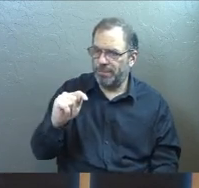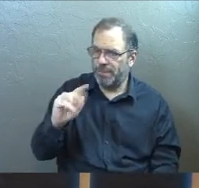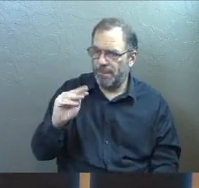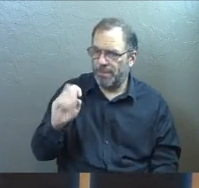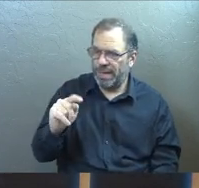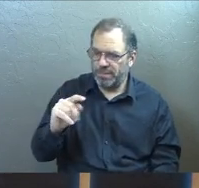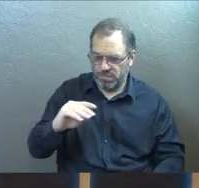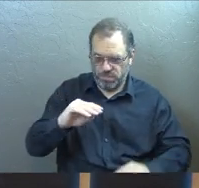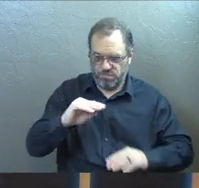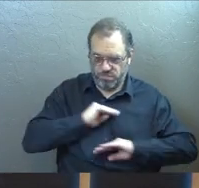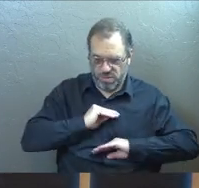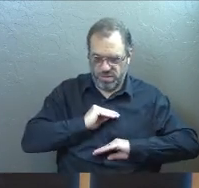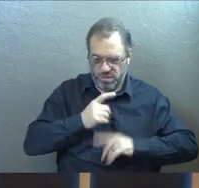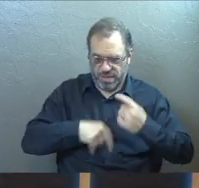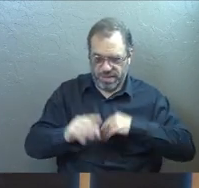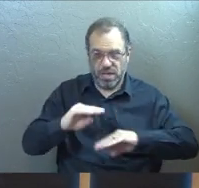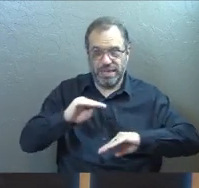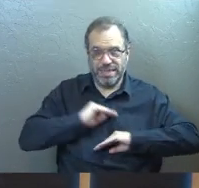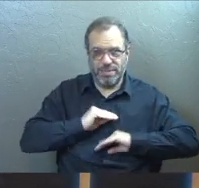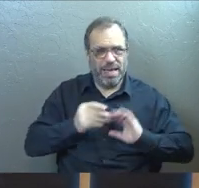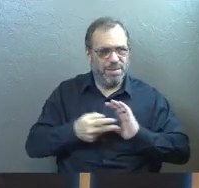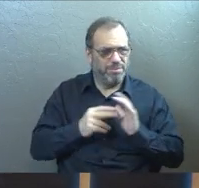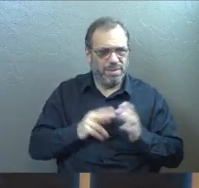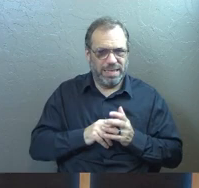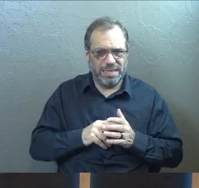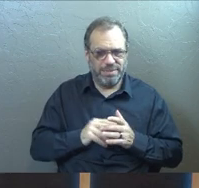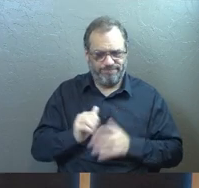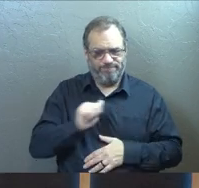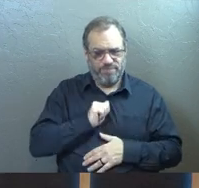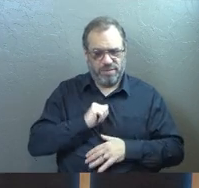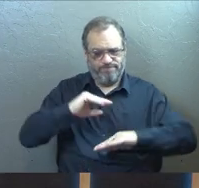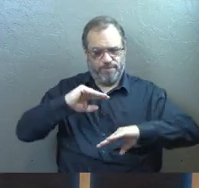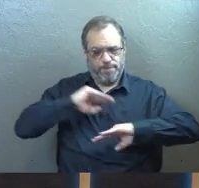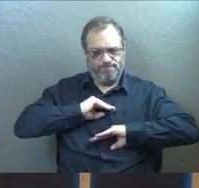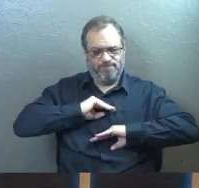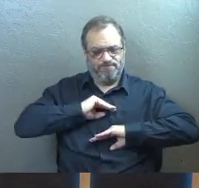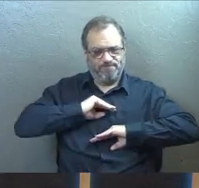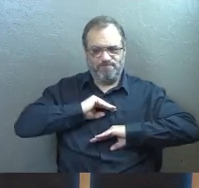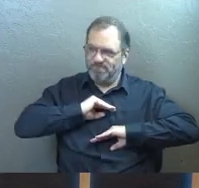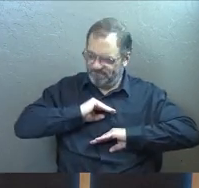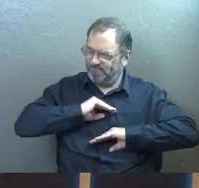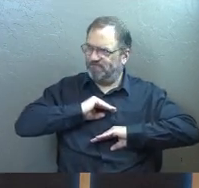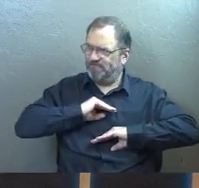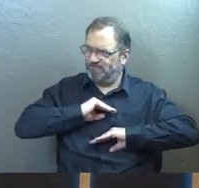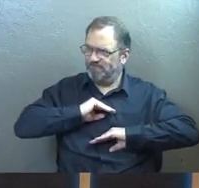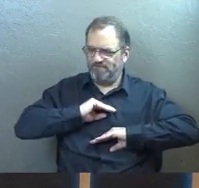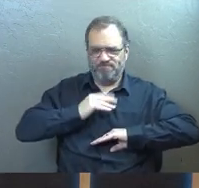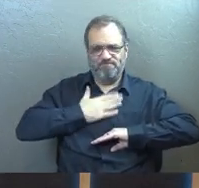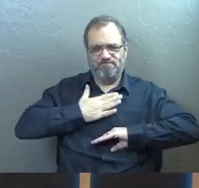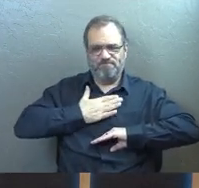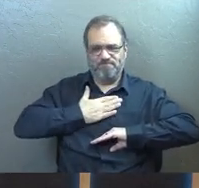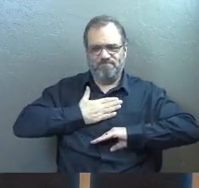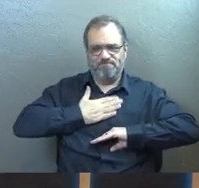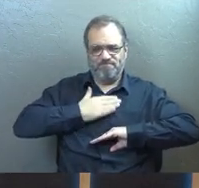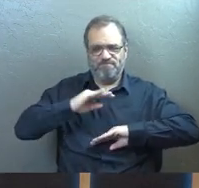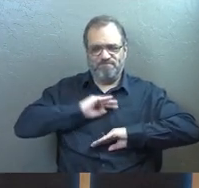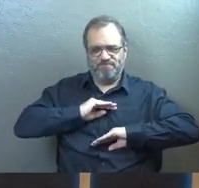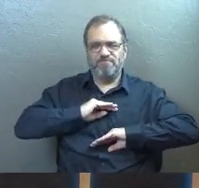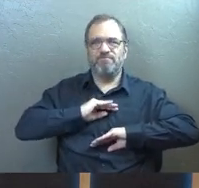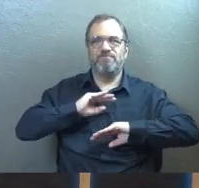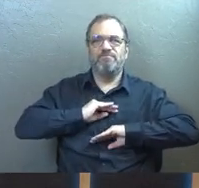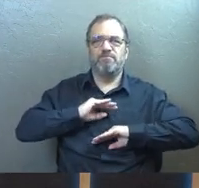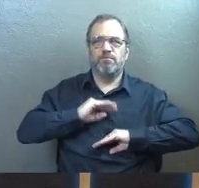it just means to be contained, self-contained, self-sufficient is what the word means. It means to be